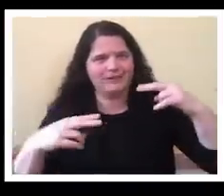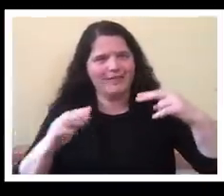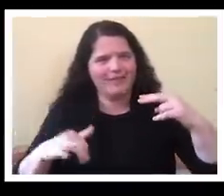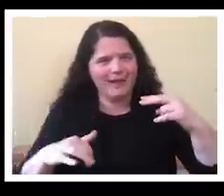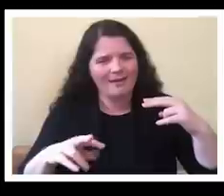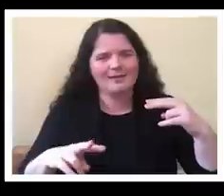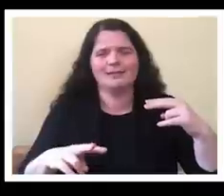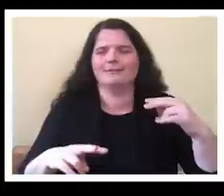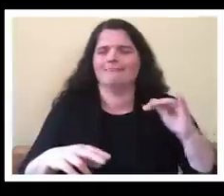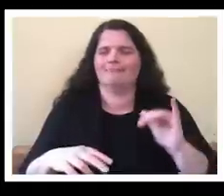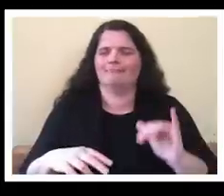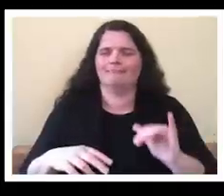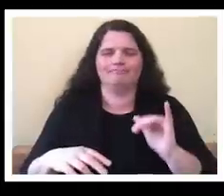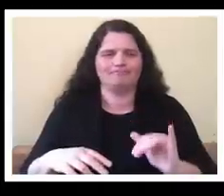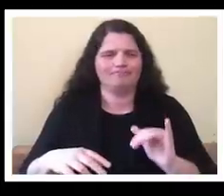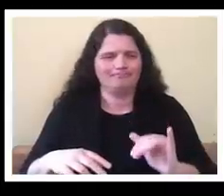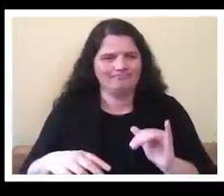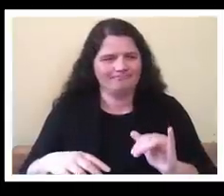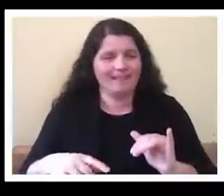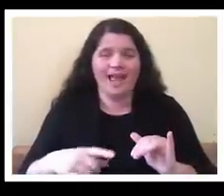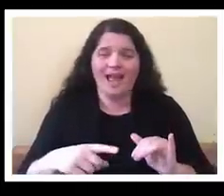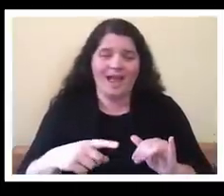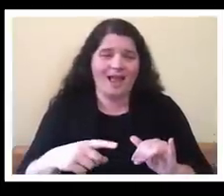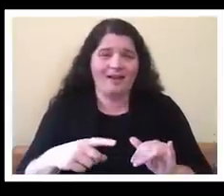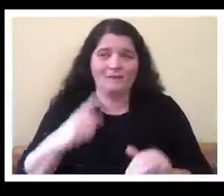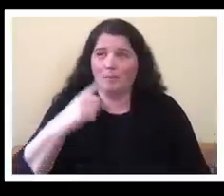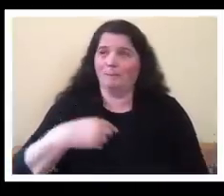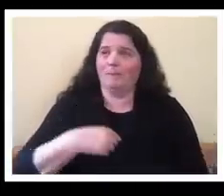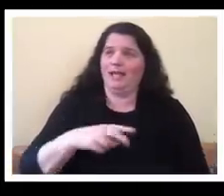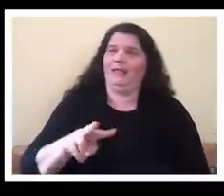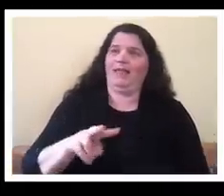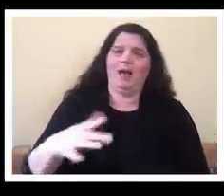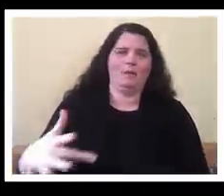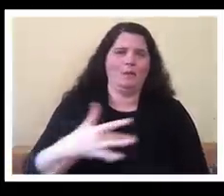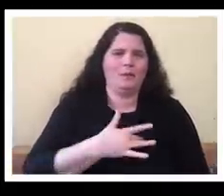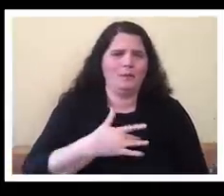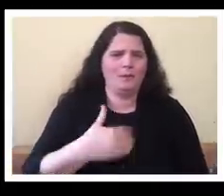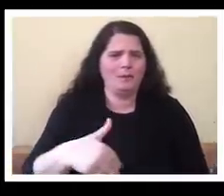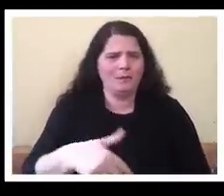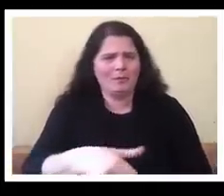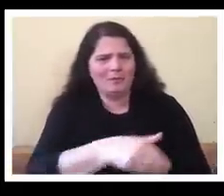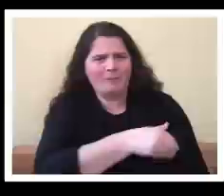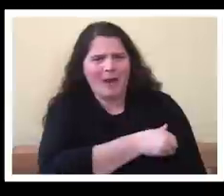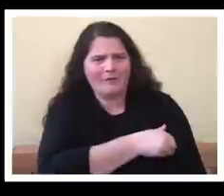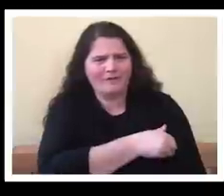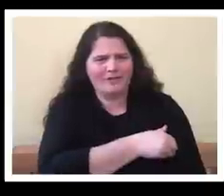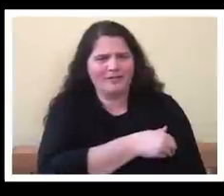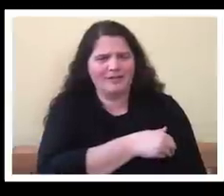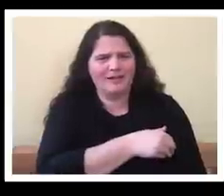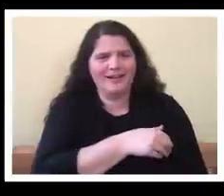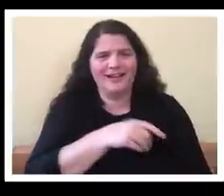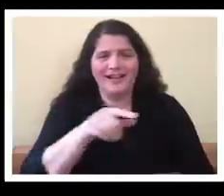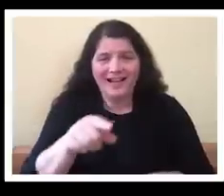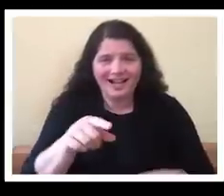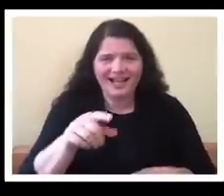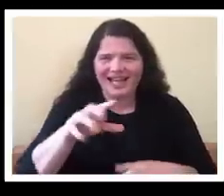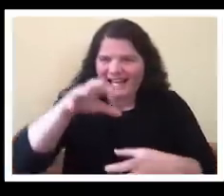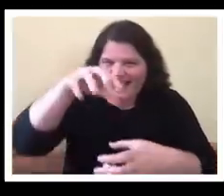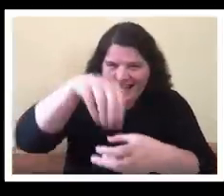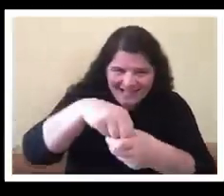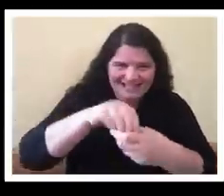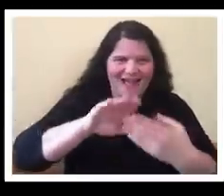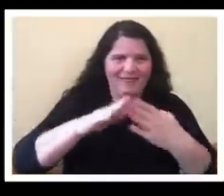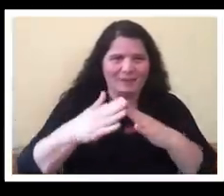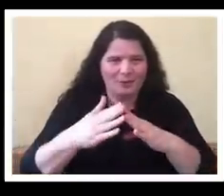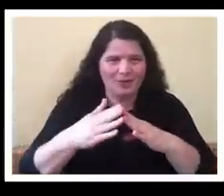uh that inside the disability community at crip camp uh people